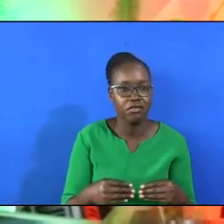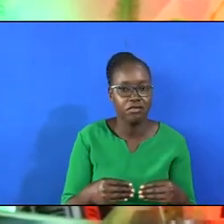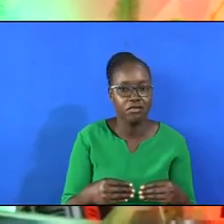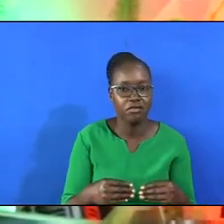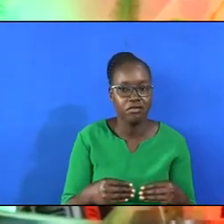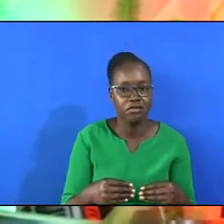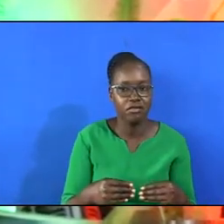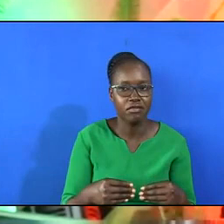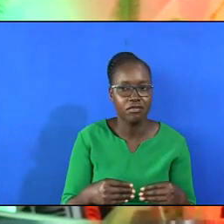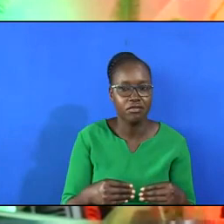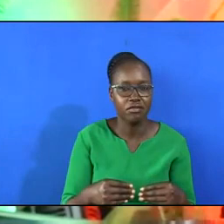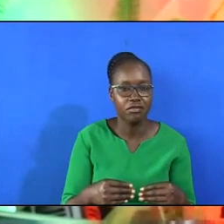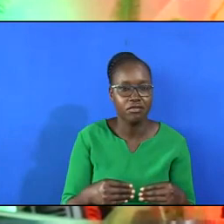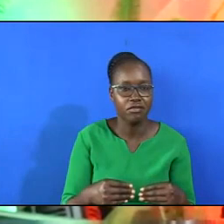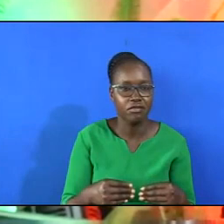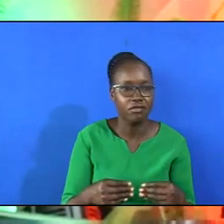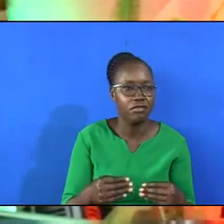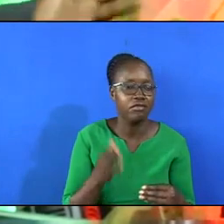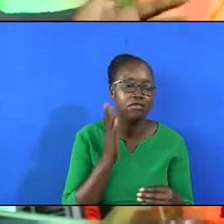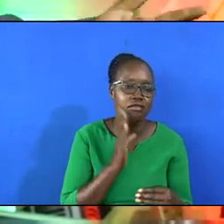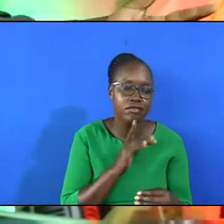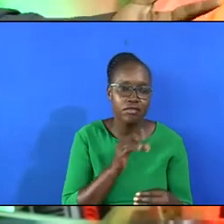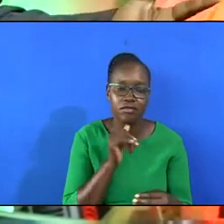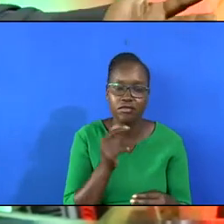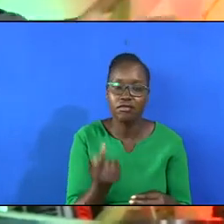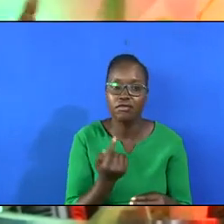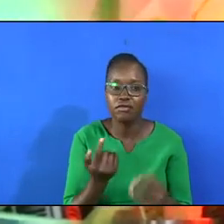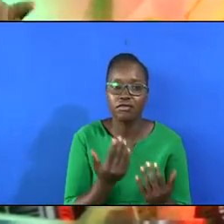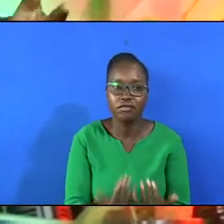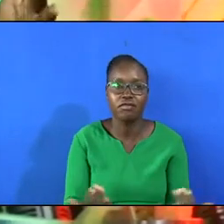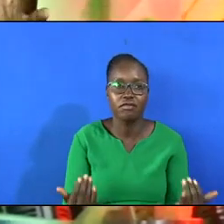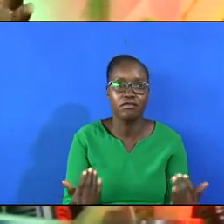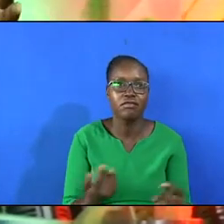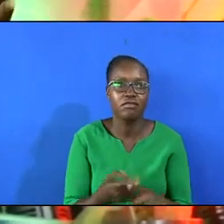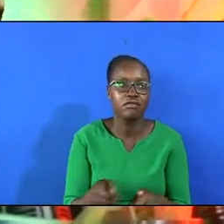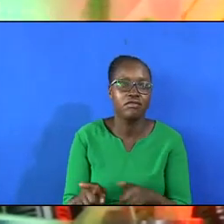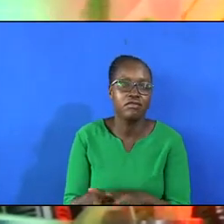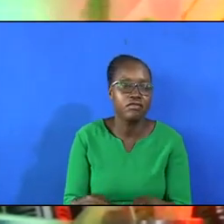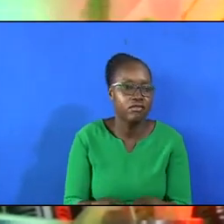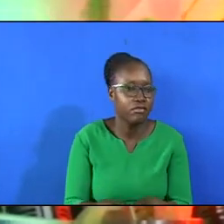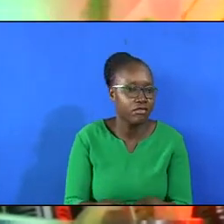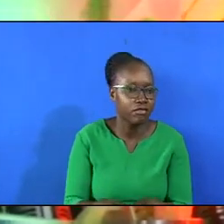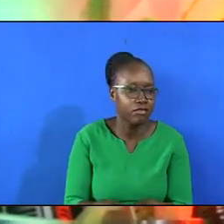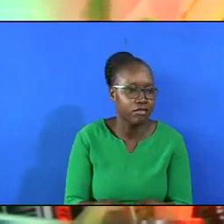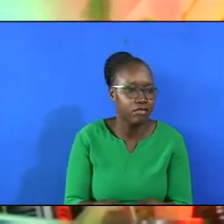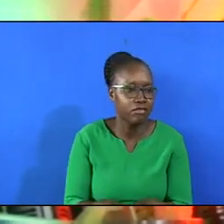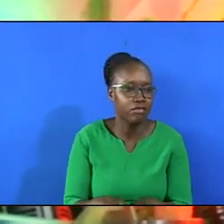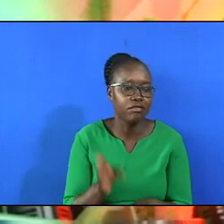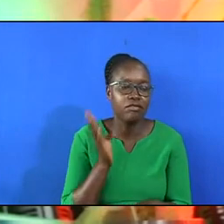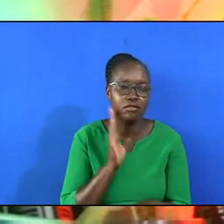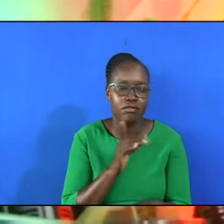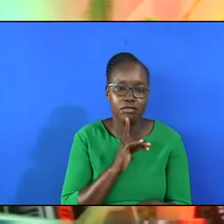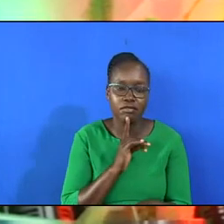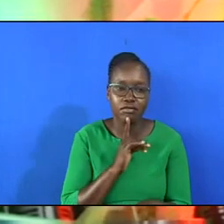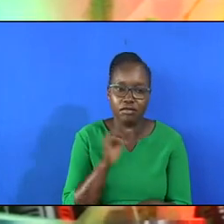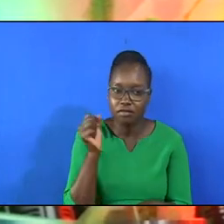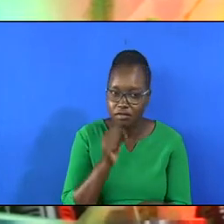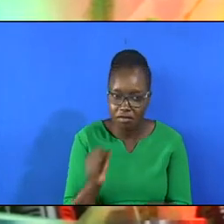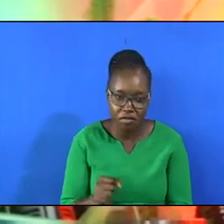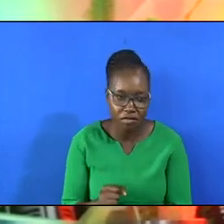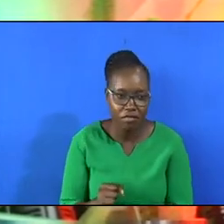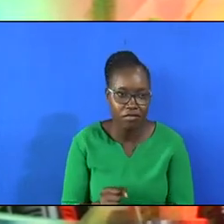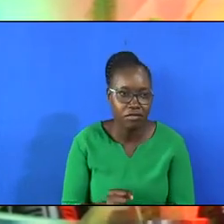parenting not only children but even parenting our parents in the old age